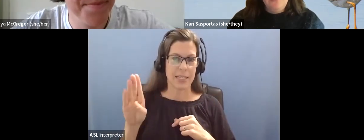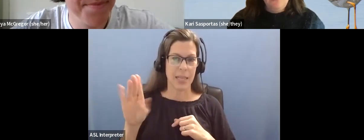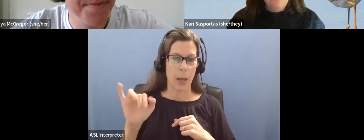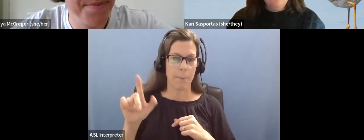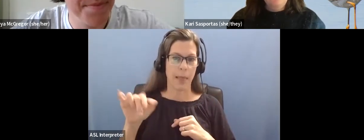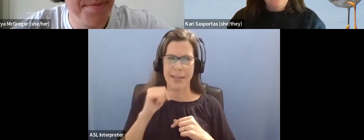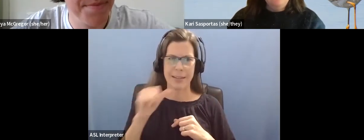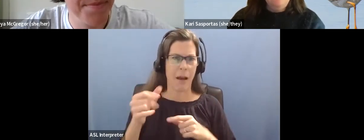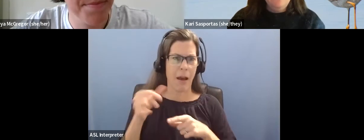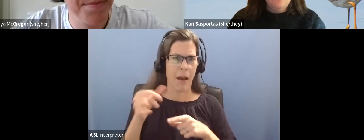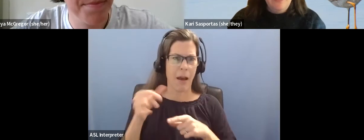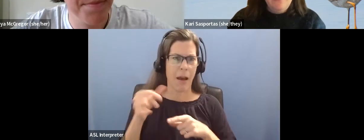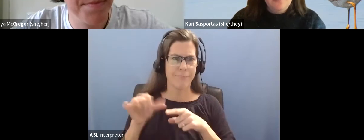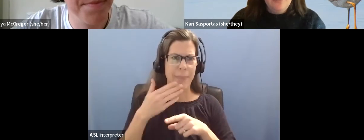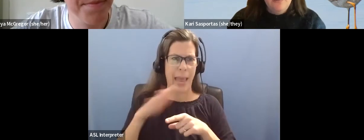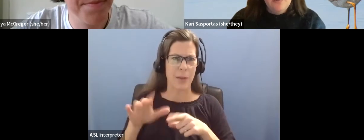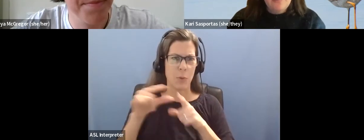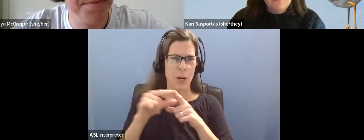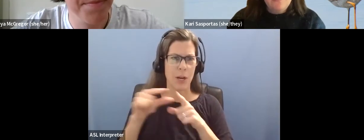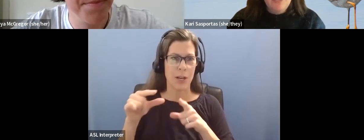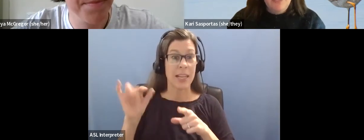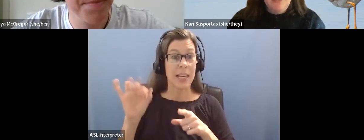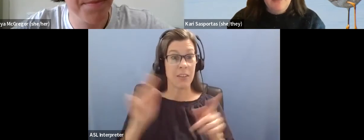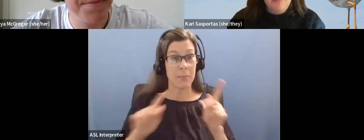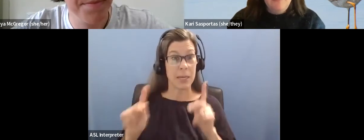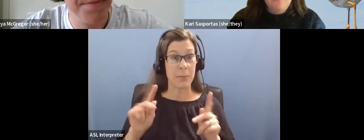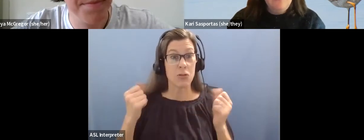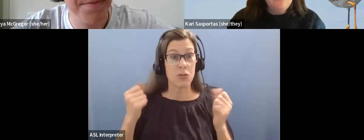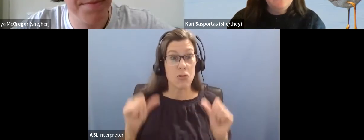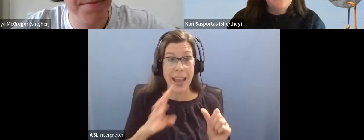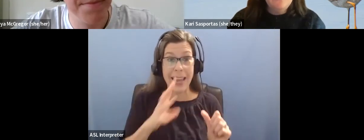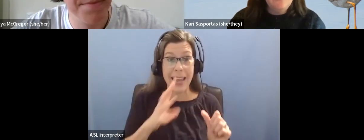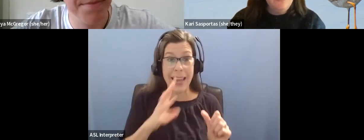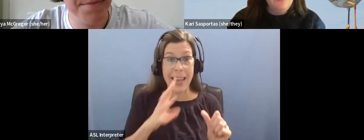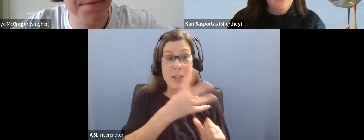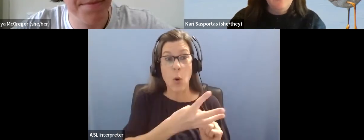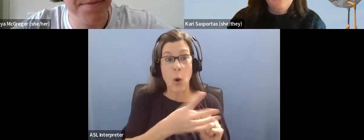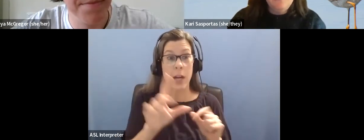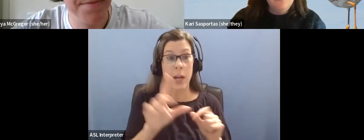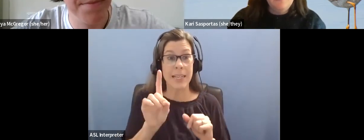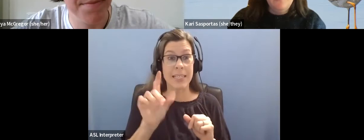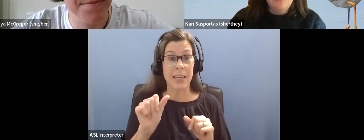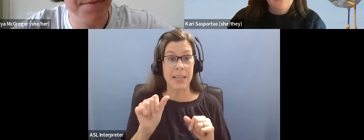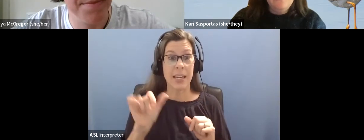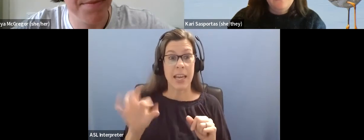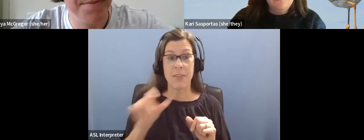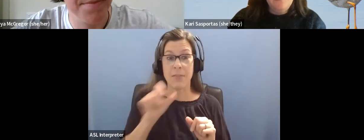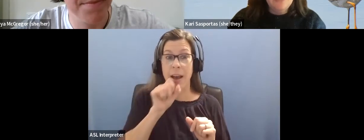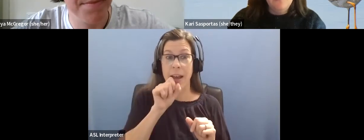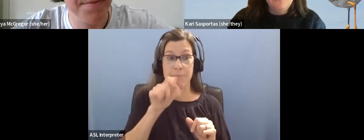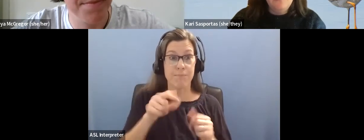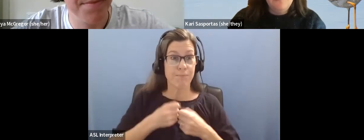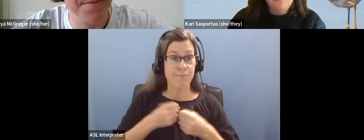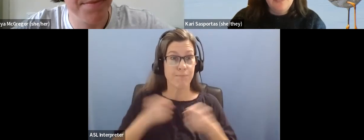go out of their way to ignore disability, even, even if I disclose and I say I'm autistic or I'm on the autism